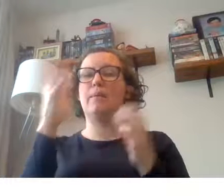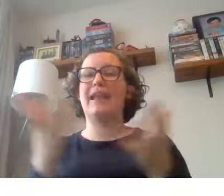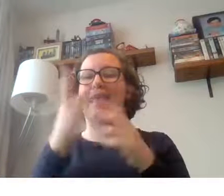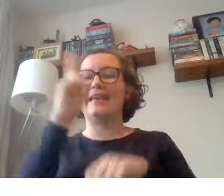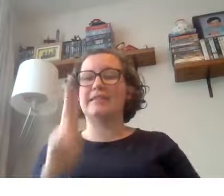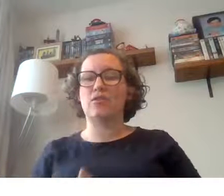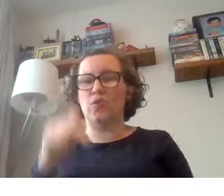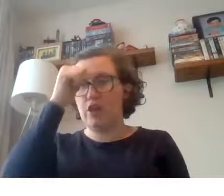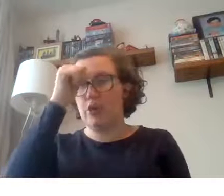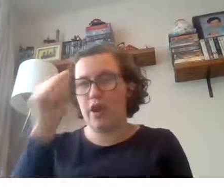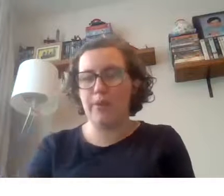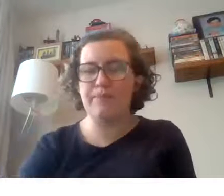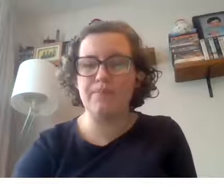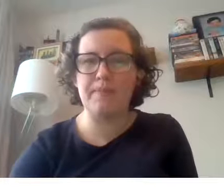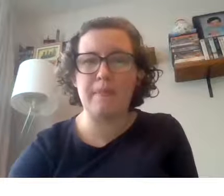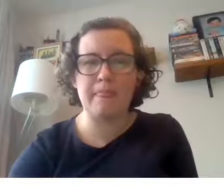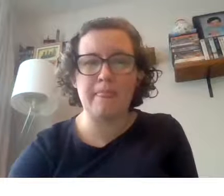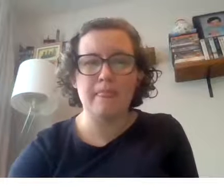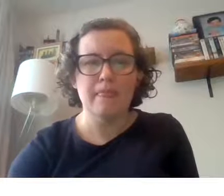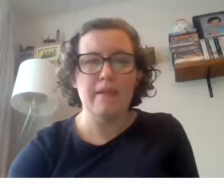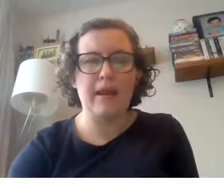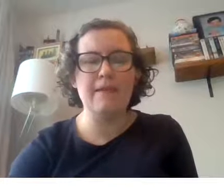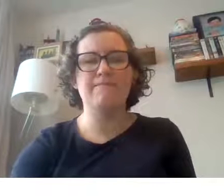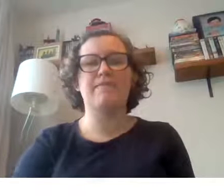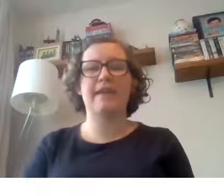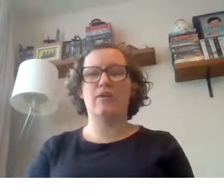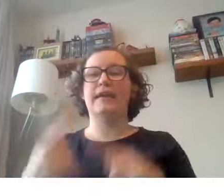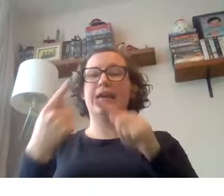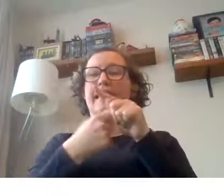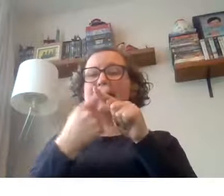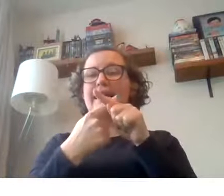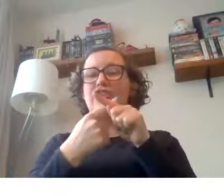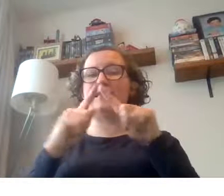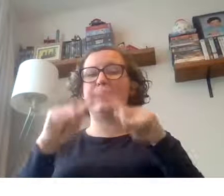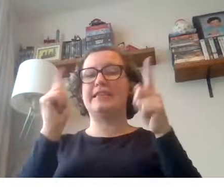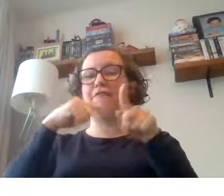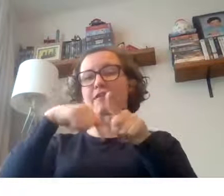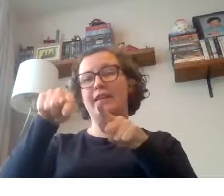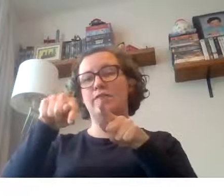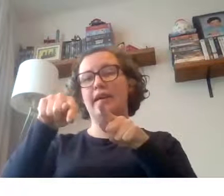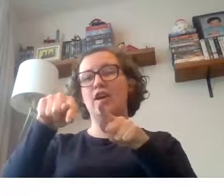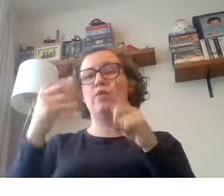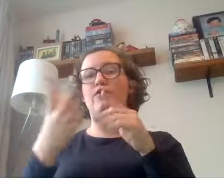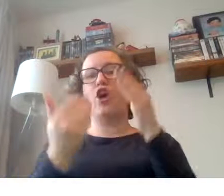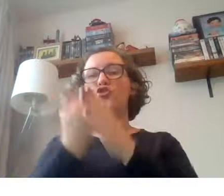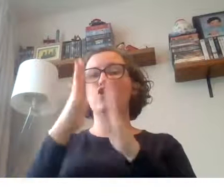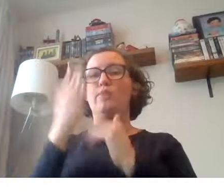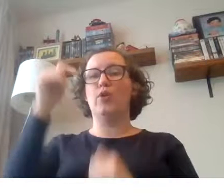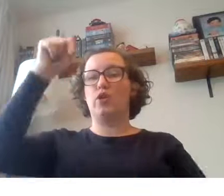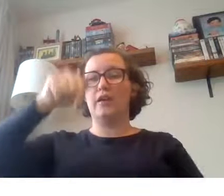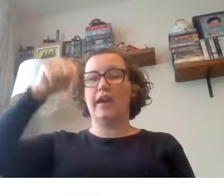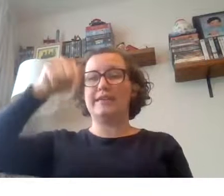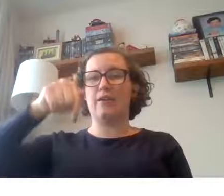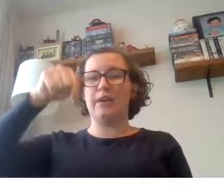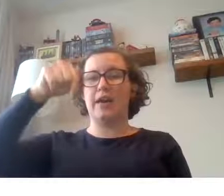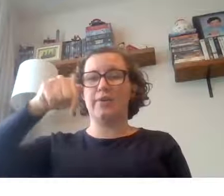that we play in school that you know okay now english is a bit different this week we've got a new